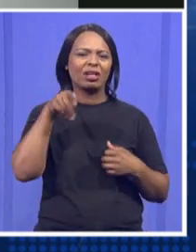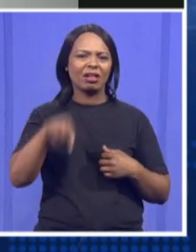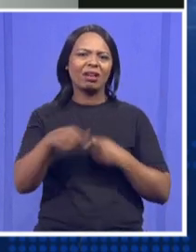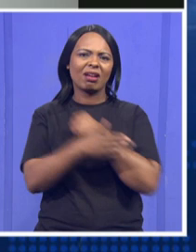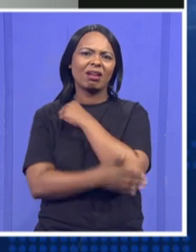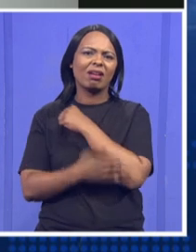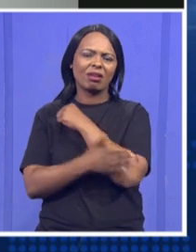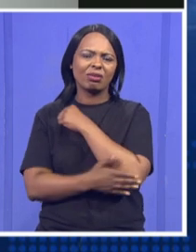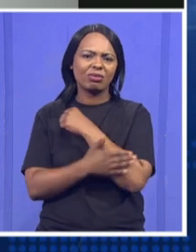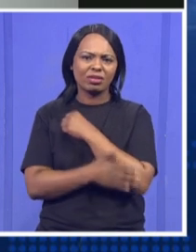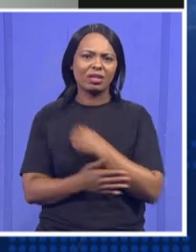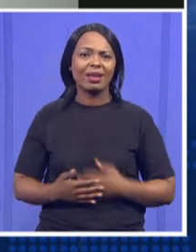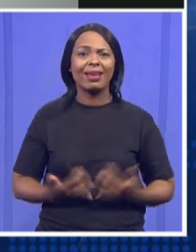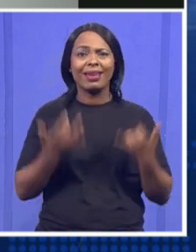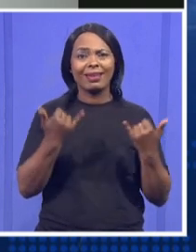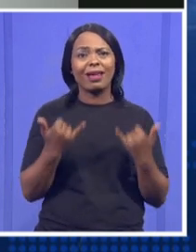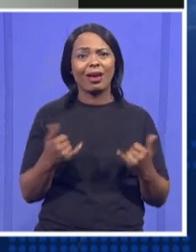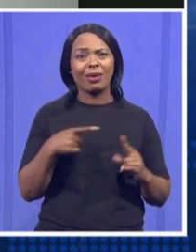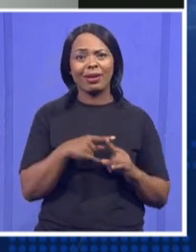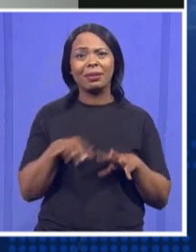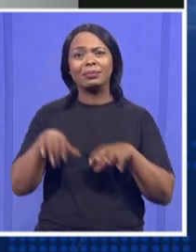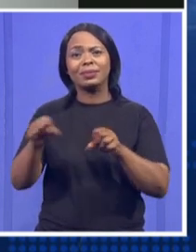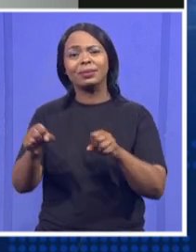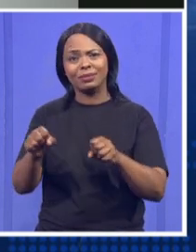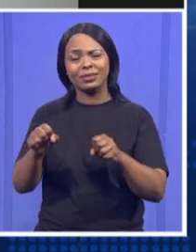concern as he comes into this position?